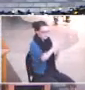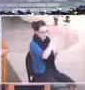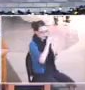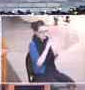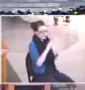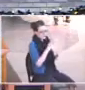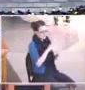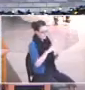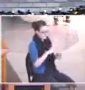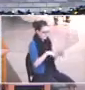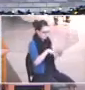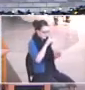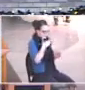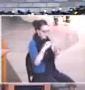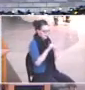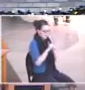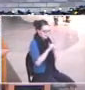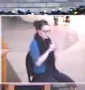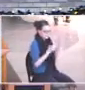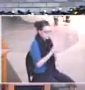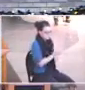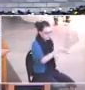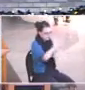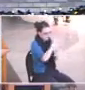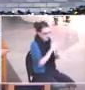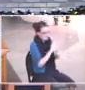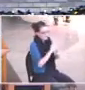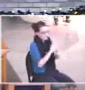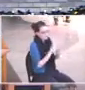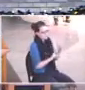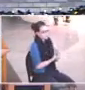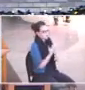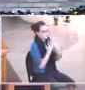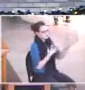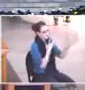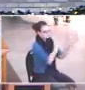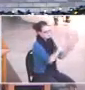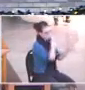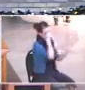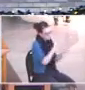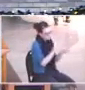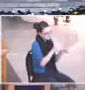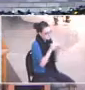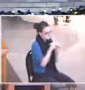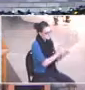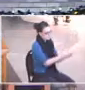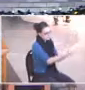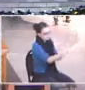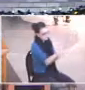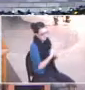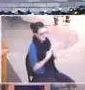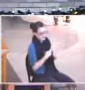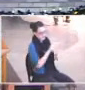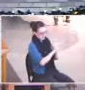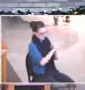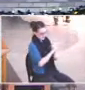as people of God. We grow into the faith by continually coming back to the temple.